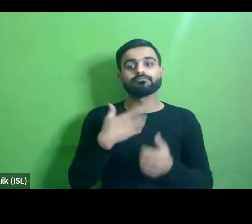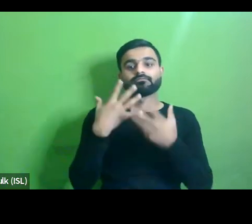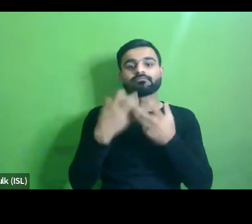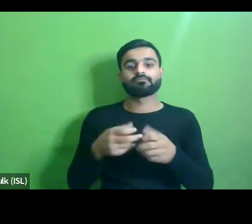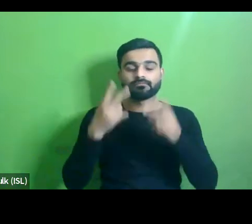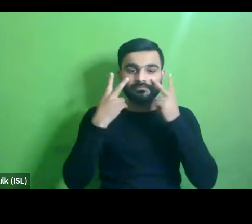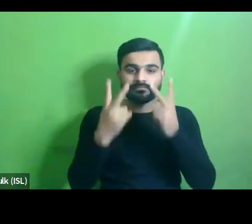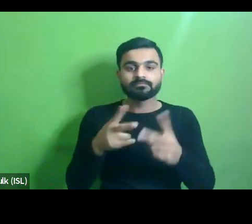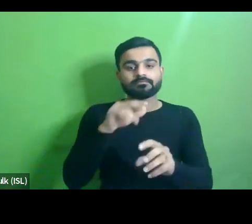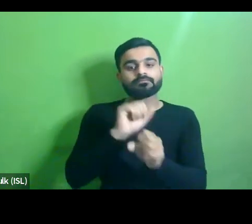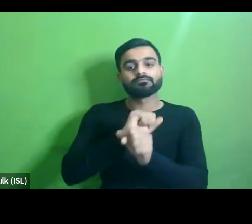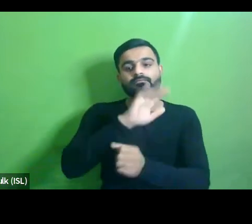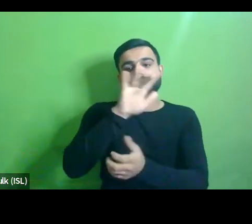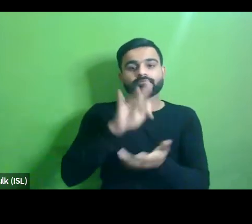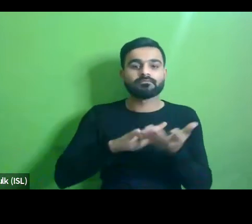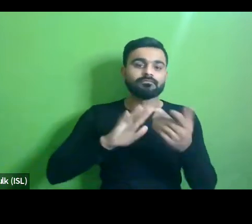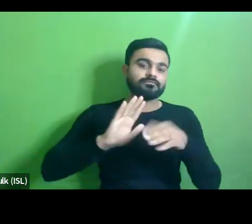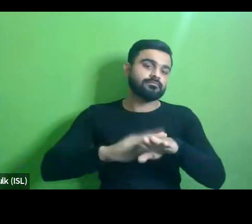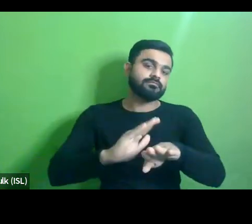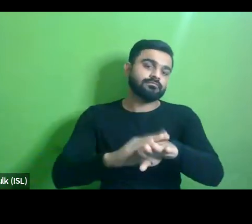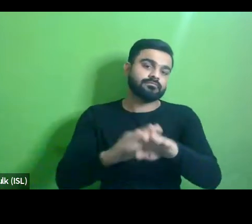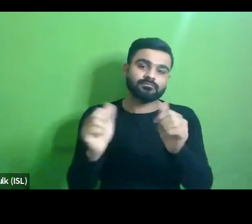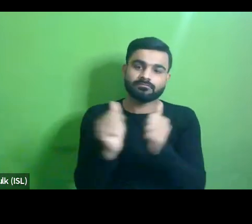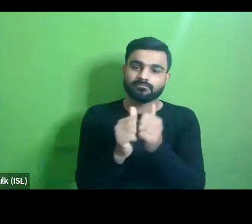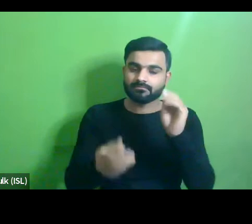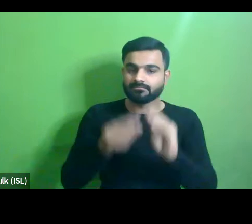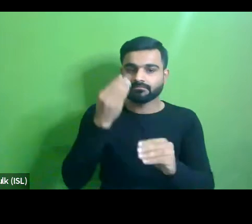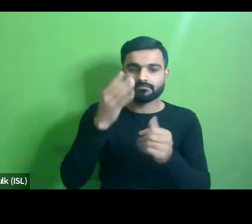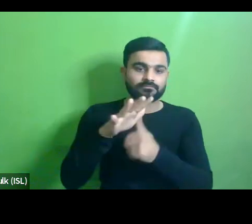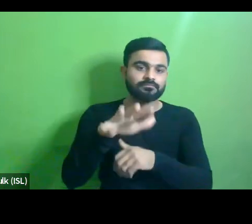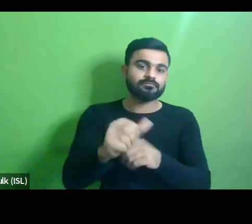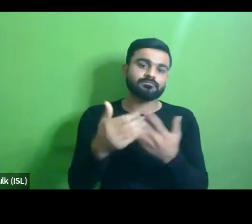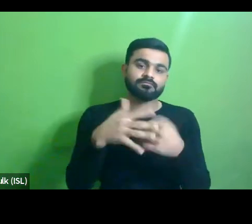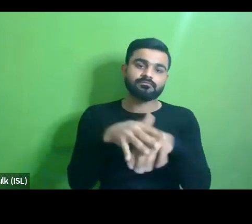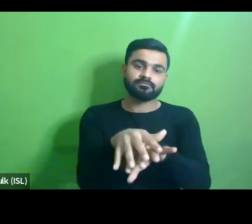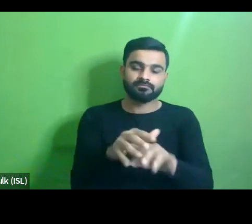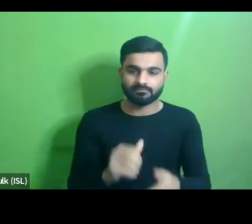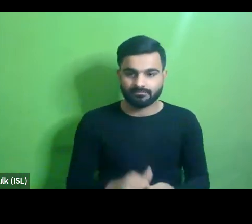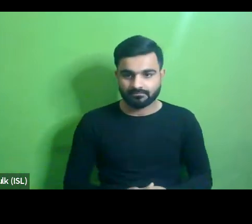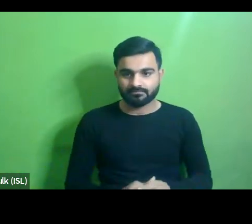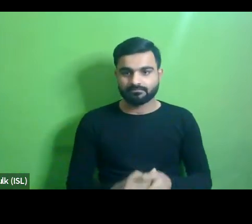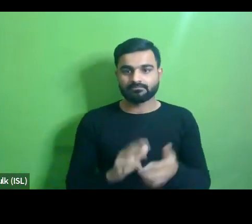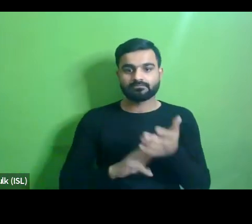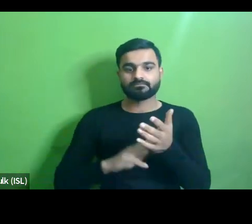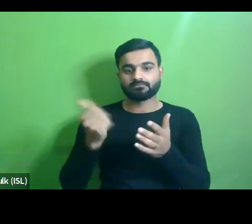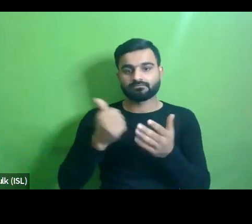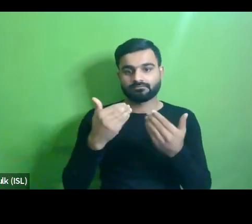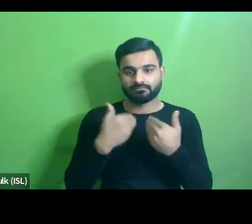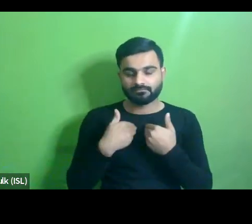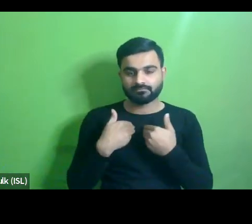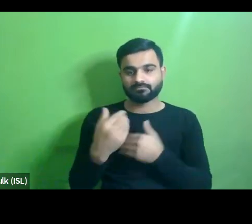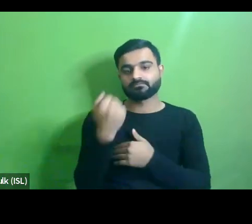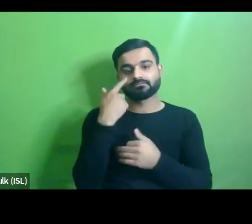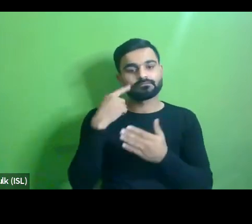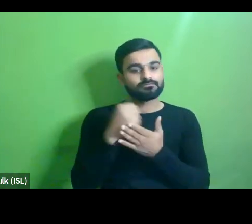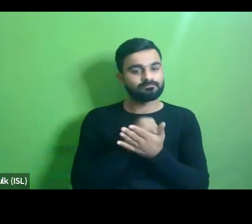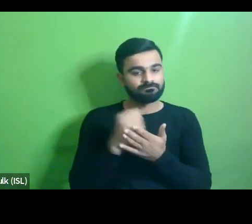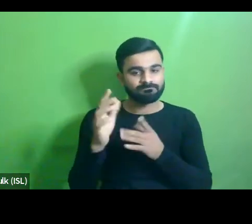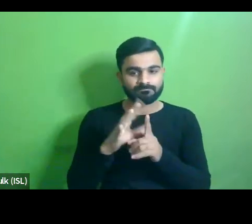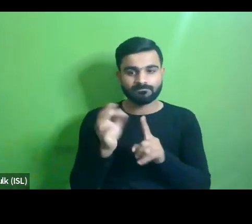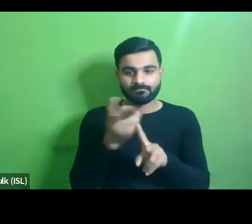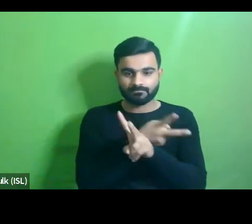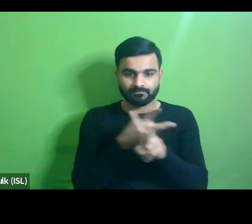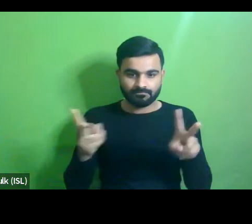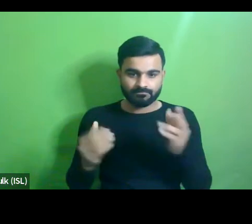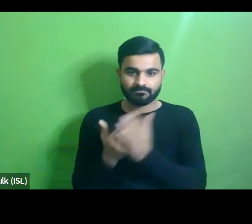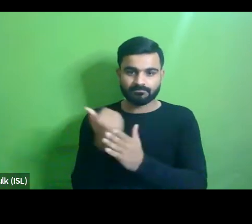to work on in this journey of becoming more inclusive and as a ministry we have tried to do that through the various initiatives